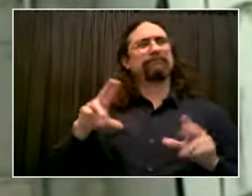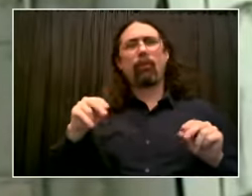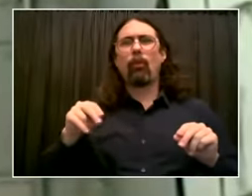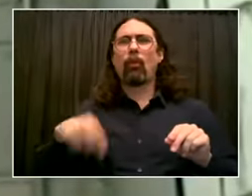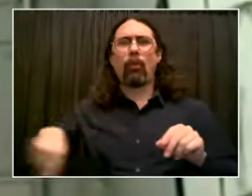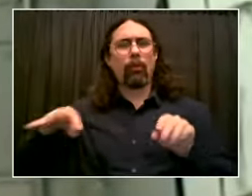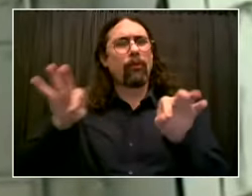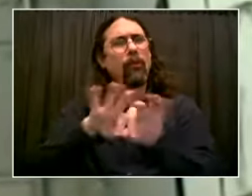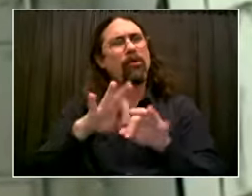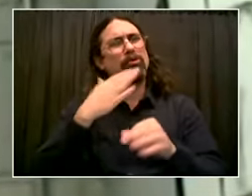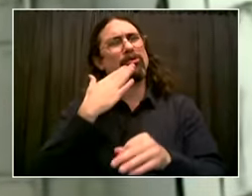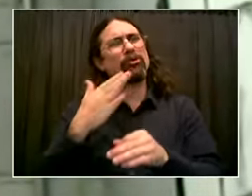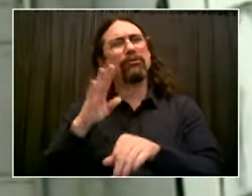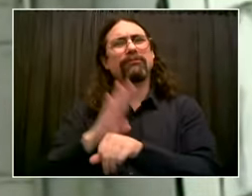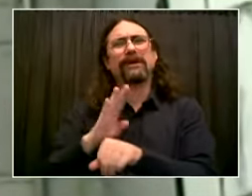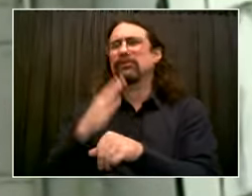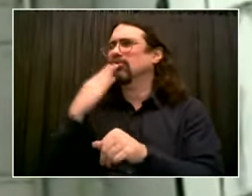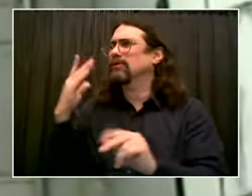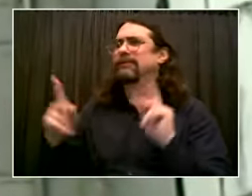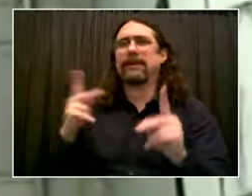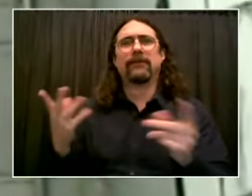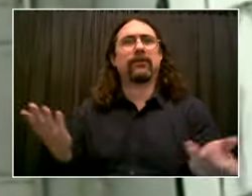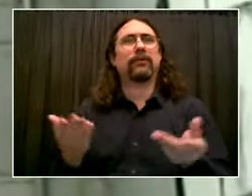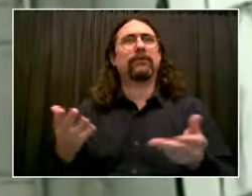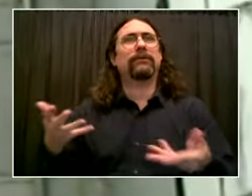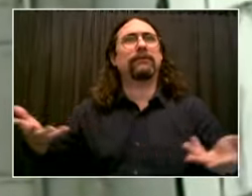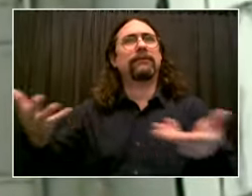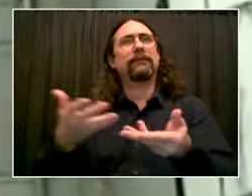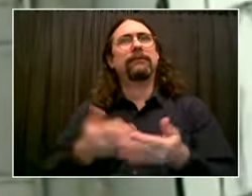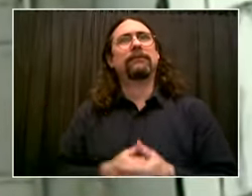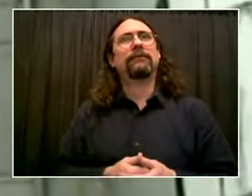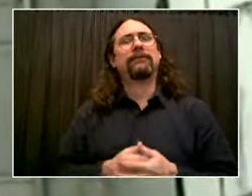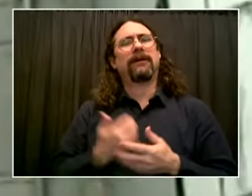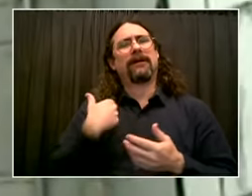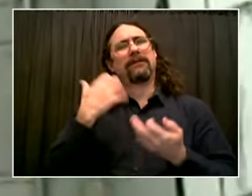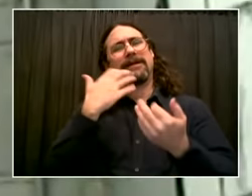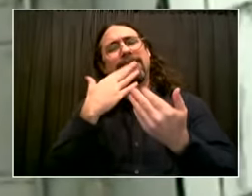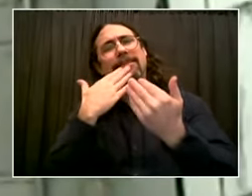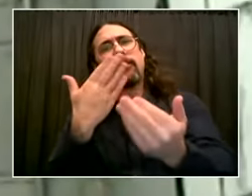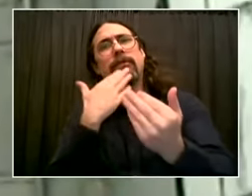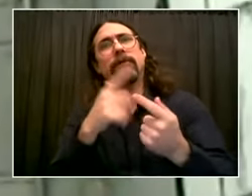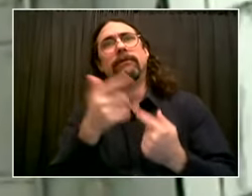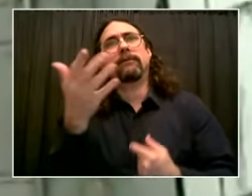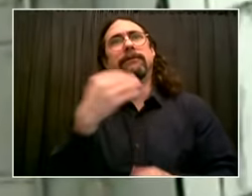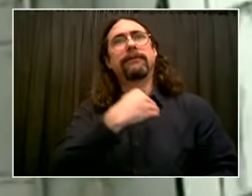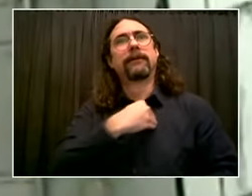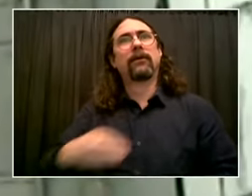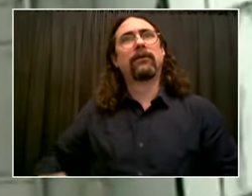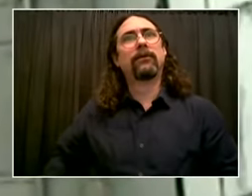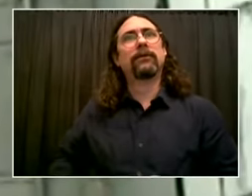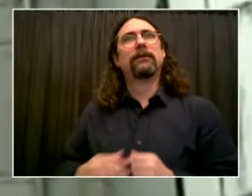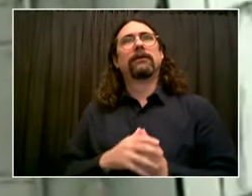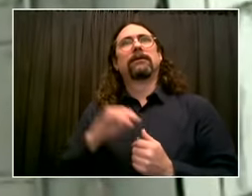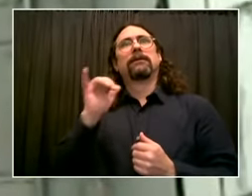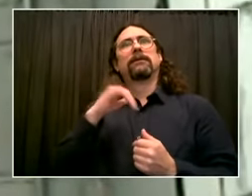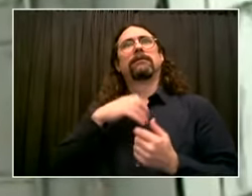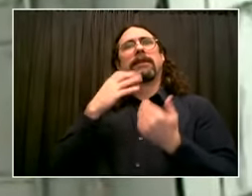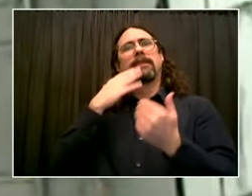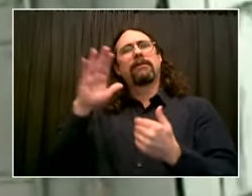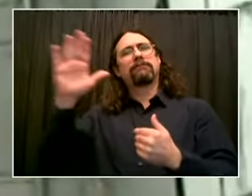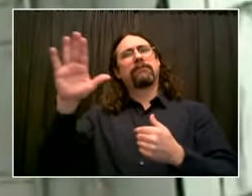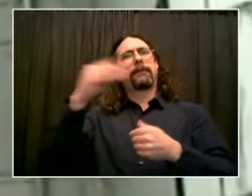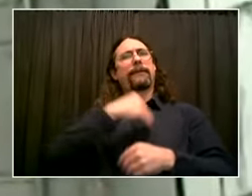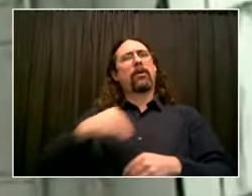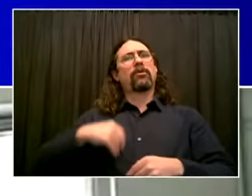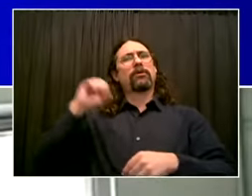once again, I want to thank you, Mayor de Blasio, and your office for looking out for the traditionally less privileged neighborhoods like Hunts